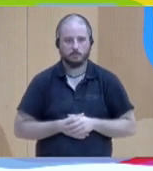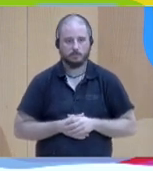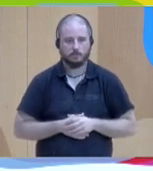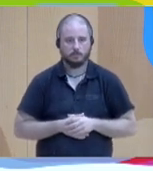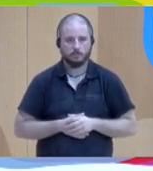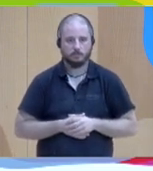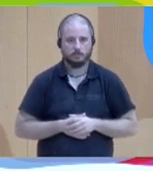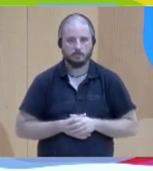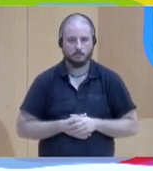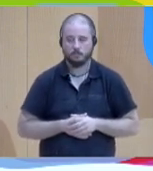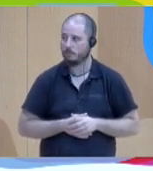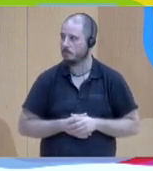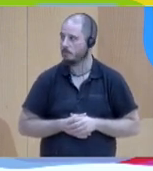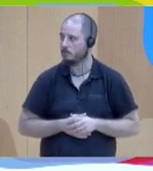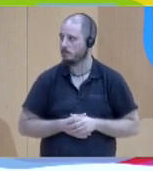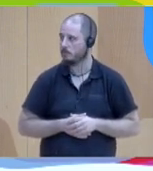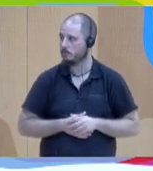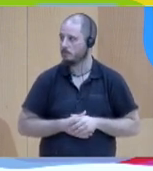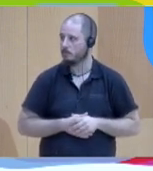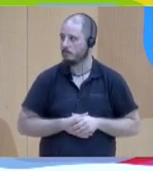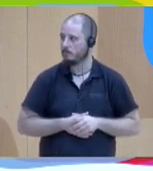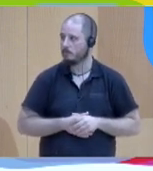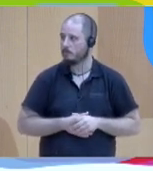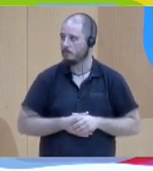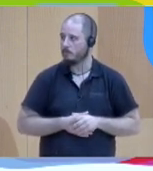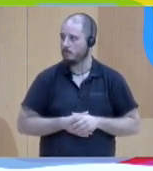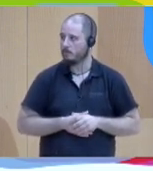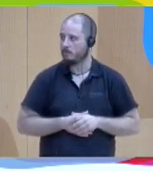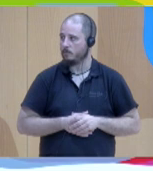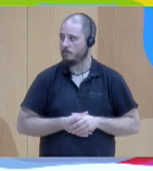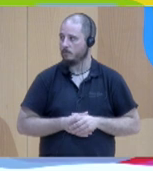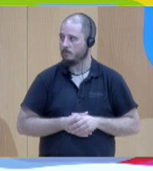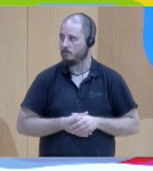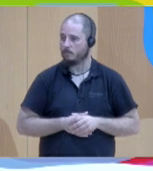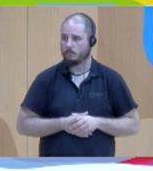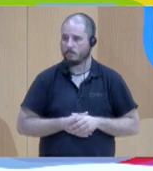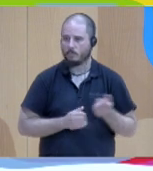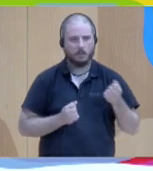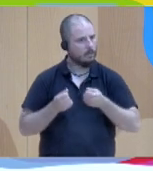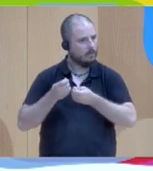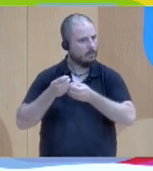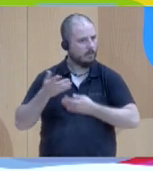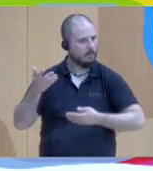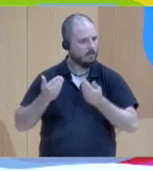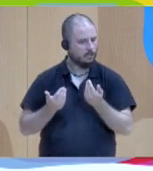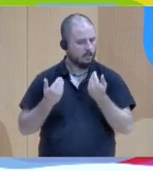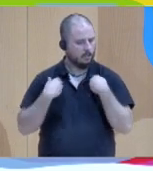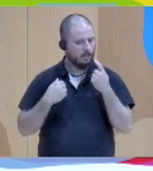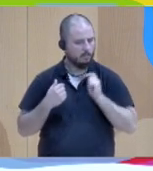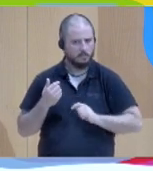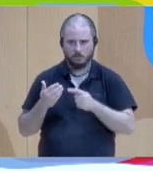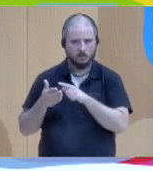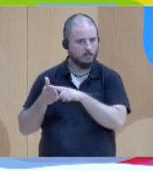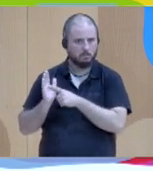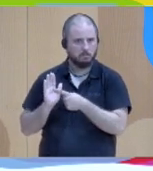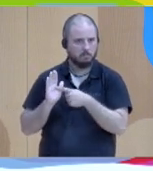on your list of professions you didn't have full time coordinators but some municipalities had the